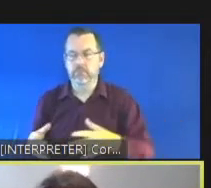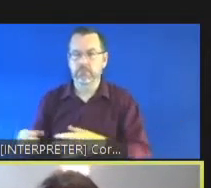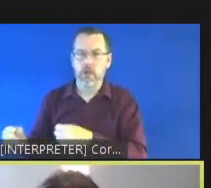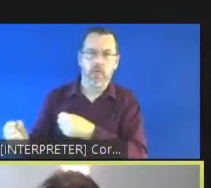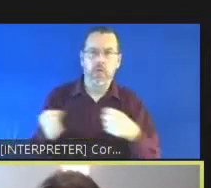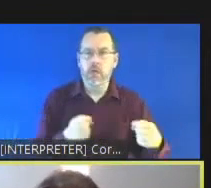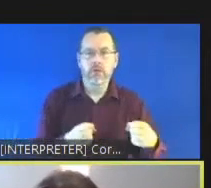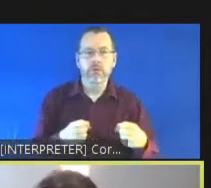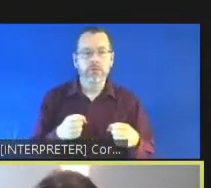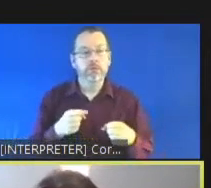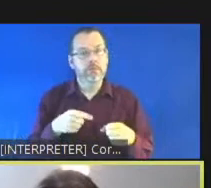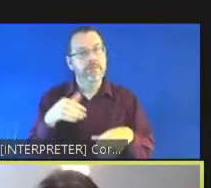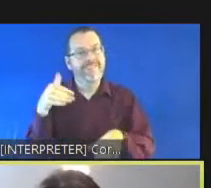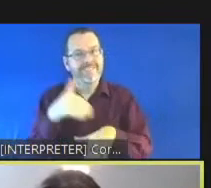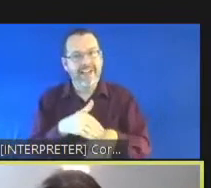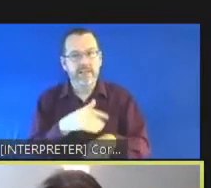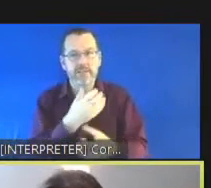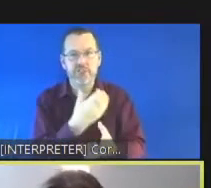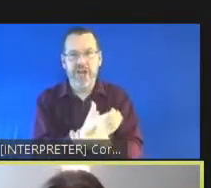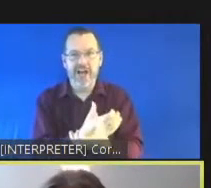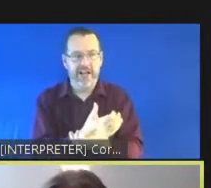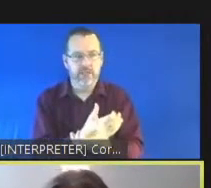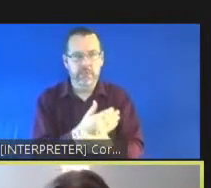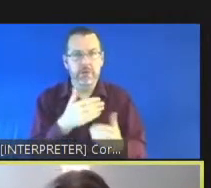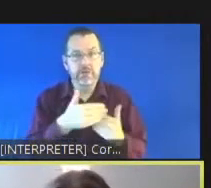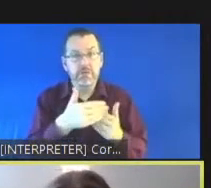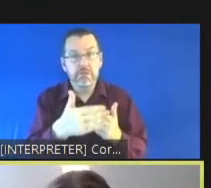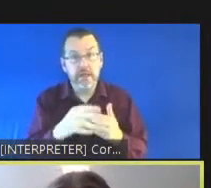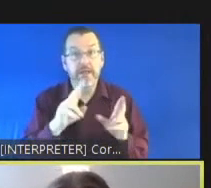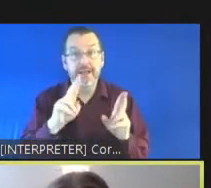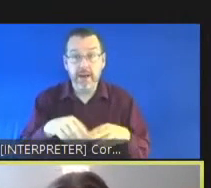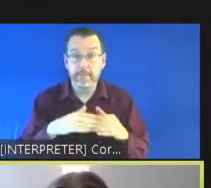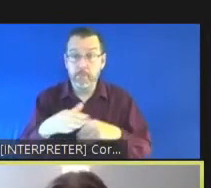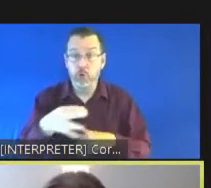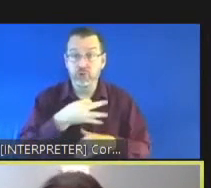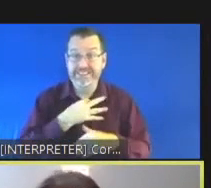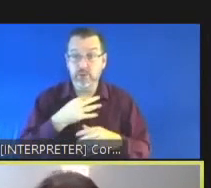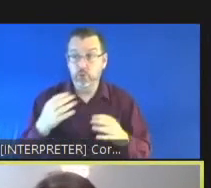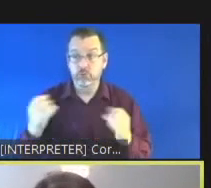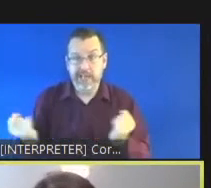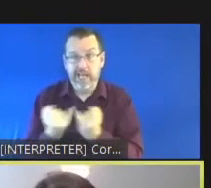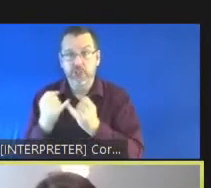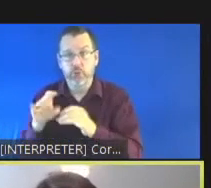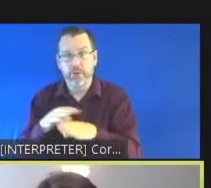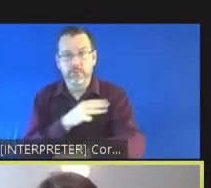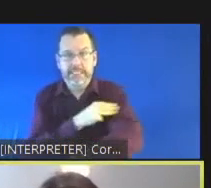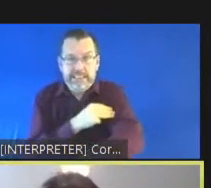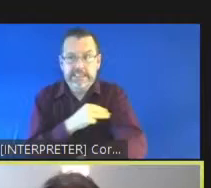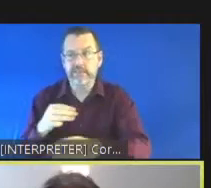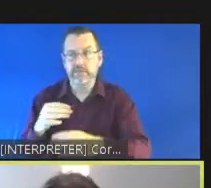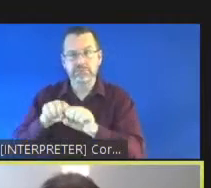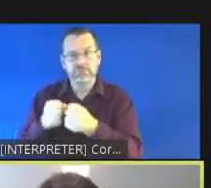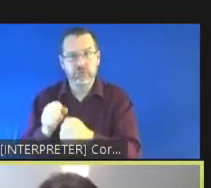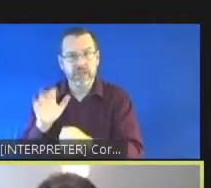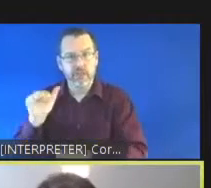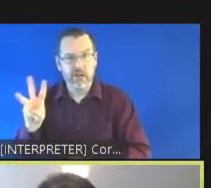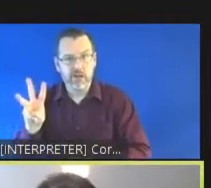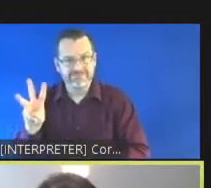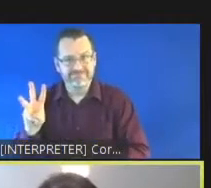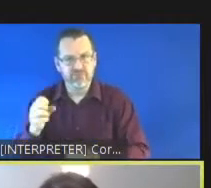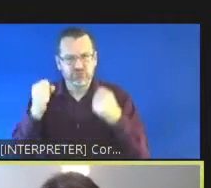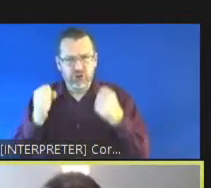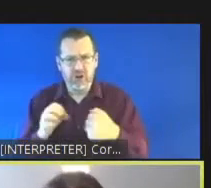on on how children then come into conflict with the law get into trouble so we see a very strong connection between not just